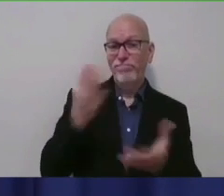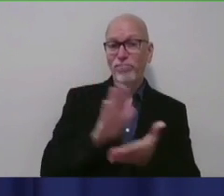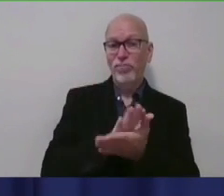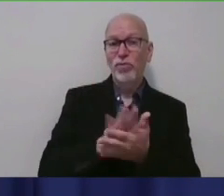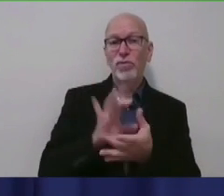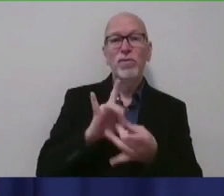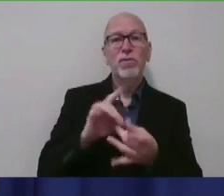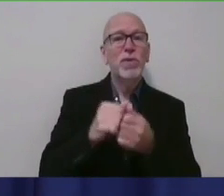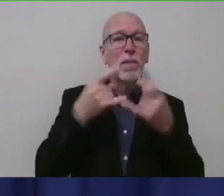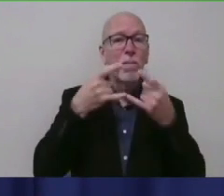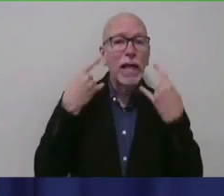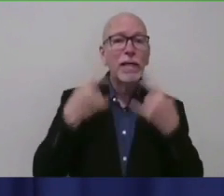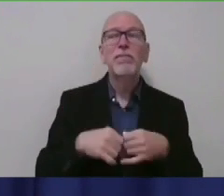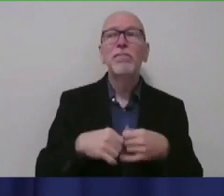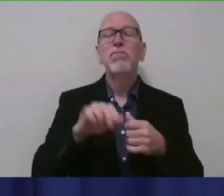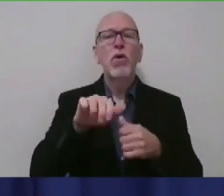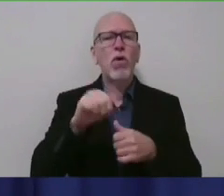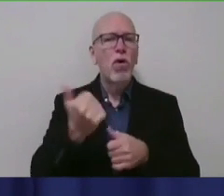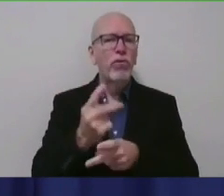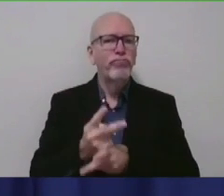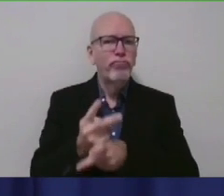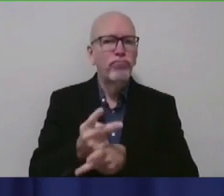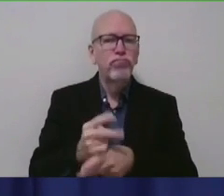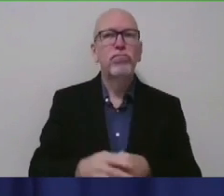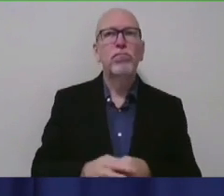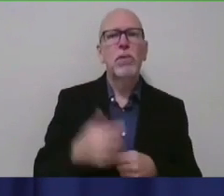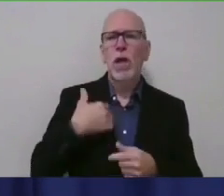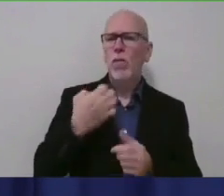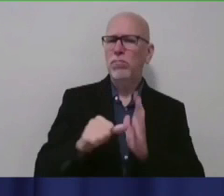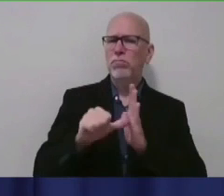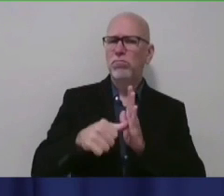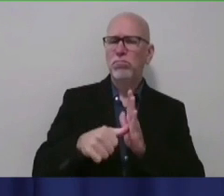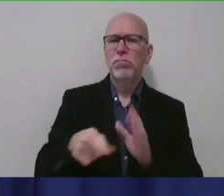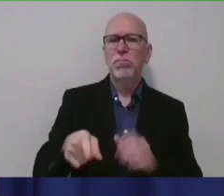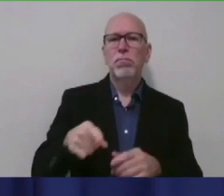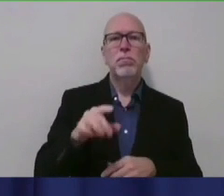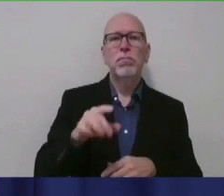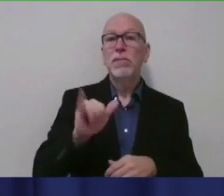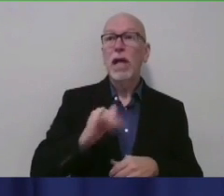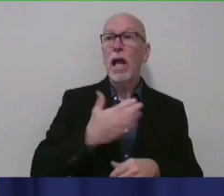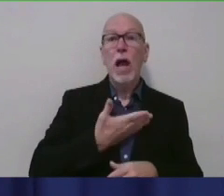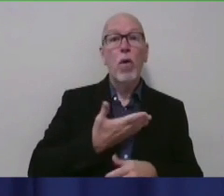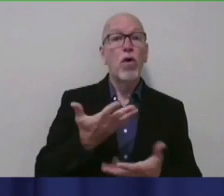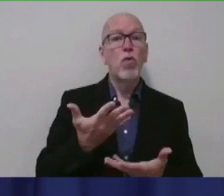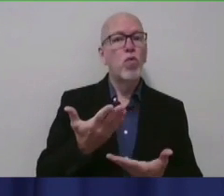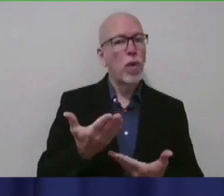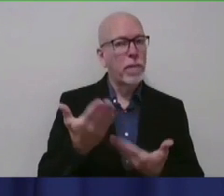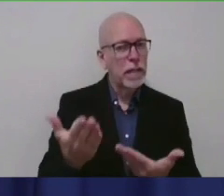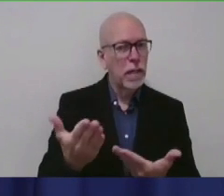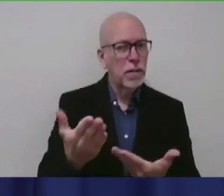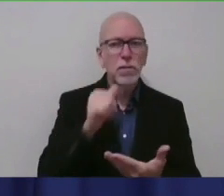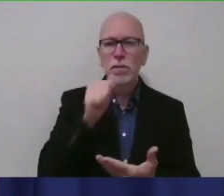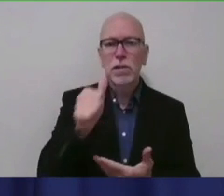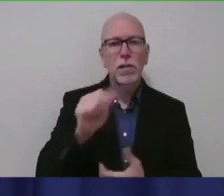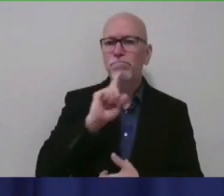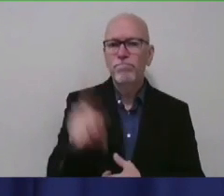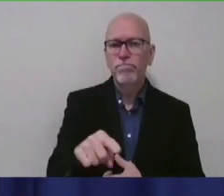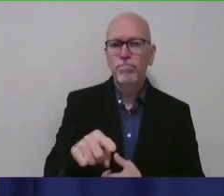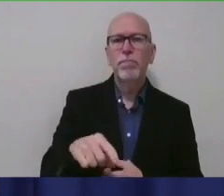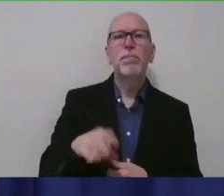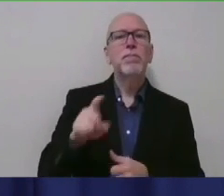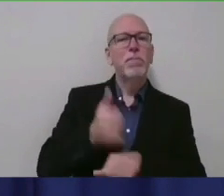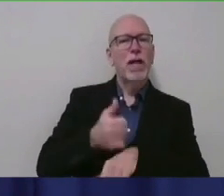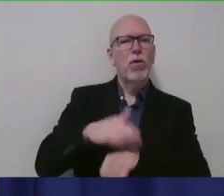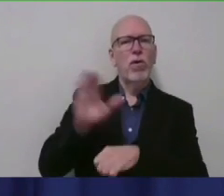masking and other precautions. I want to emphasize that these are recommendations, and they are based on the CDC's